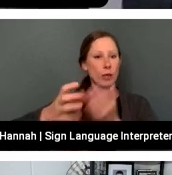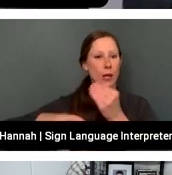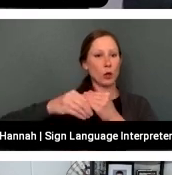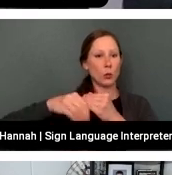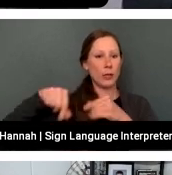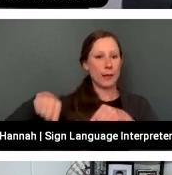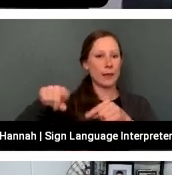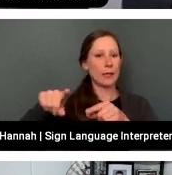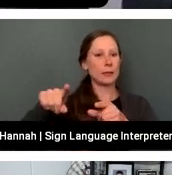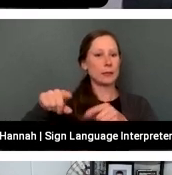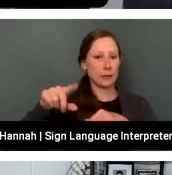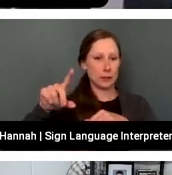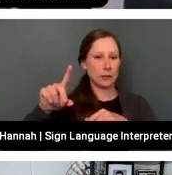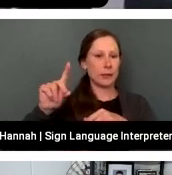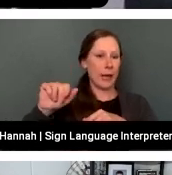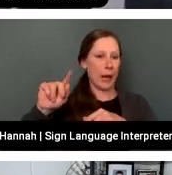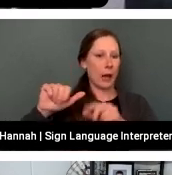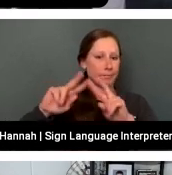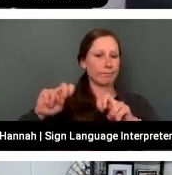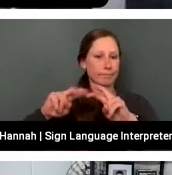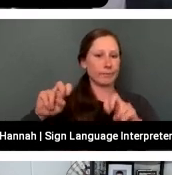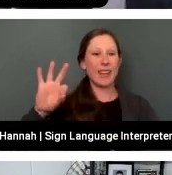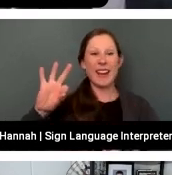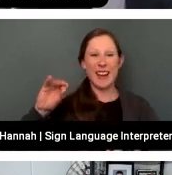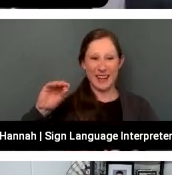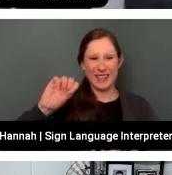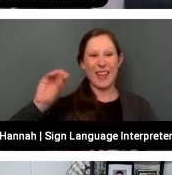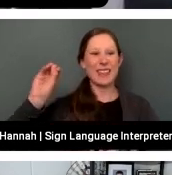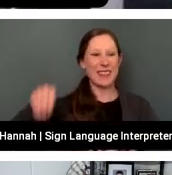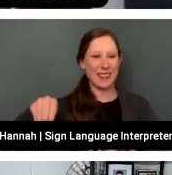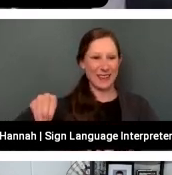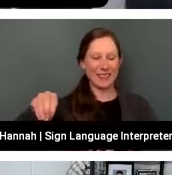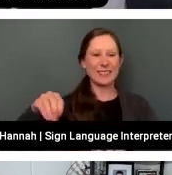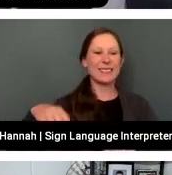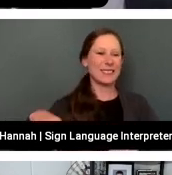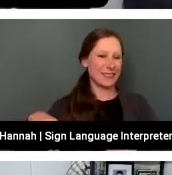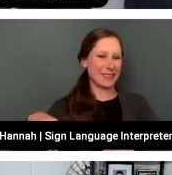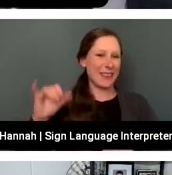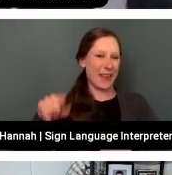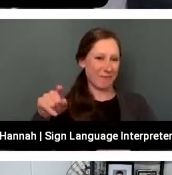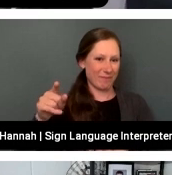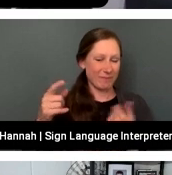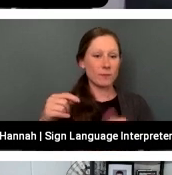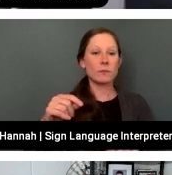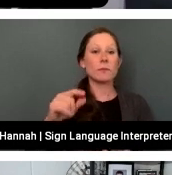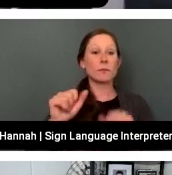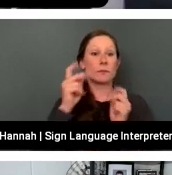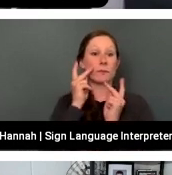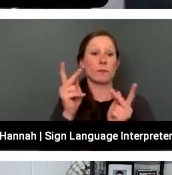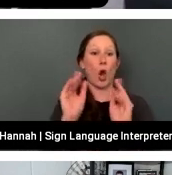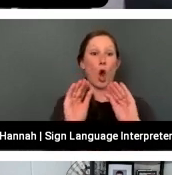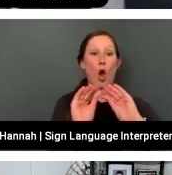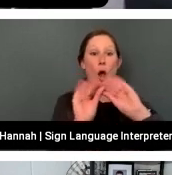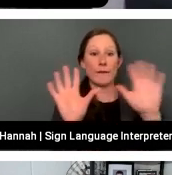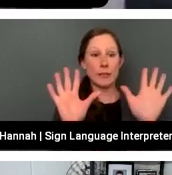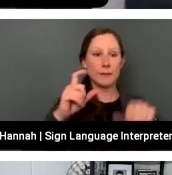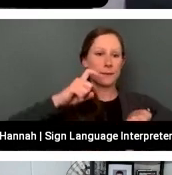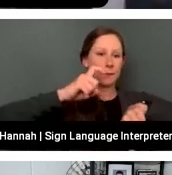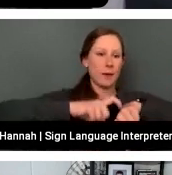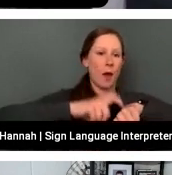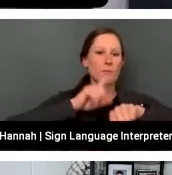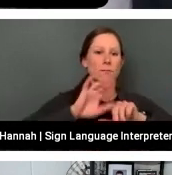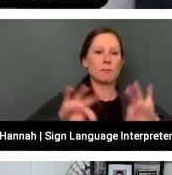90th percentile of performance. As you can see, it's very obvious that time is the biggest factor on some of these IRR